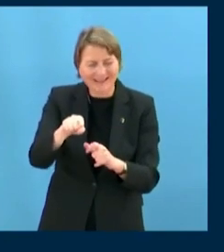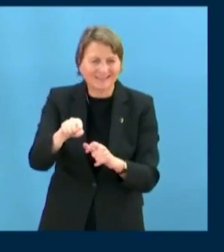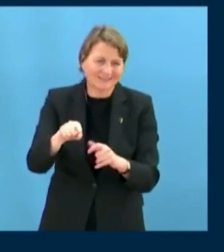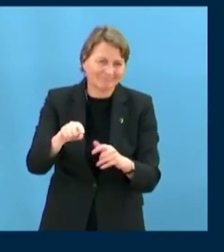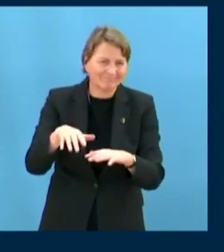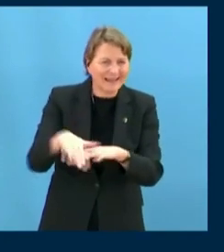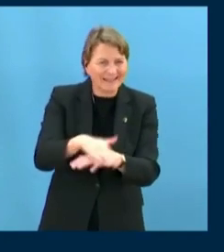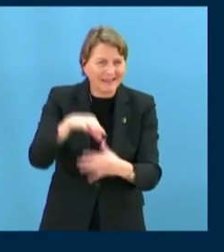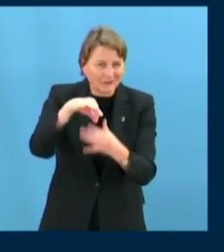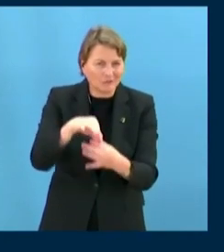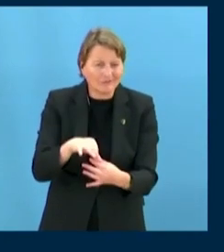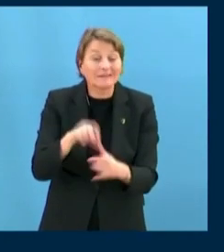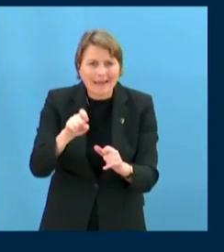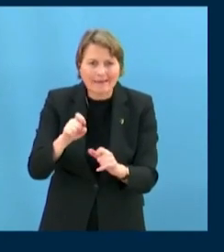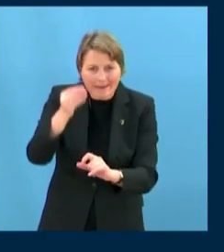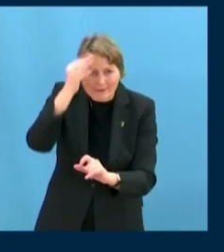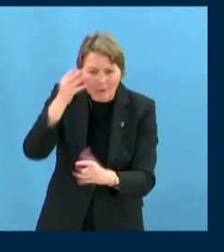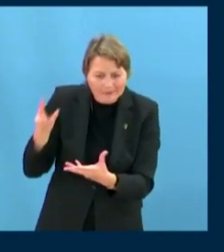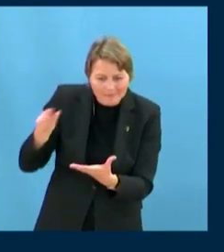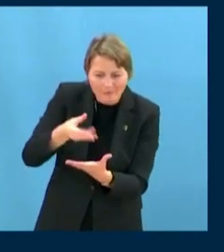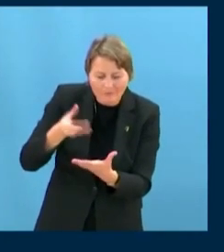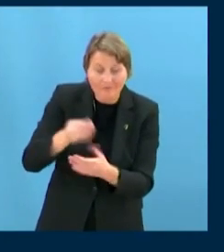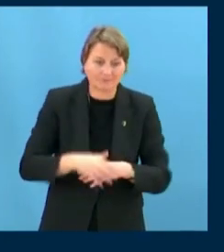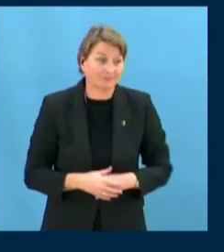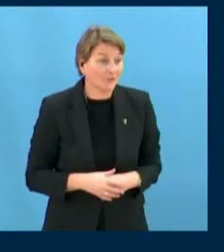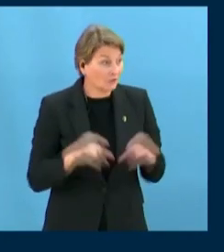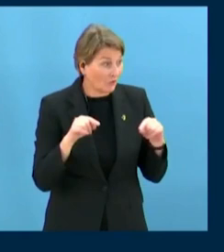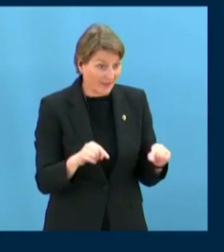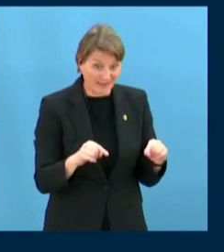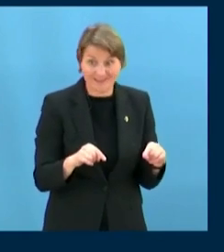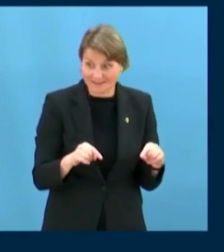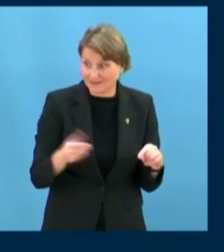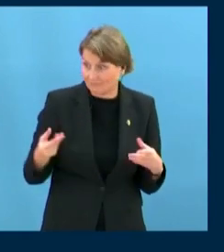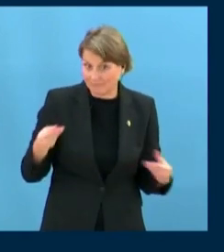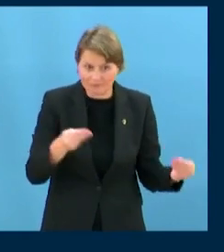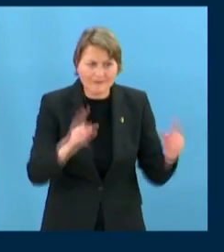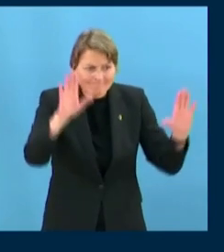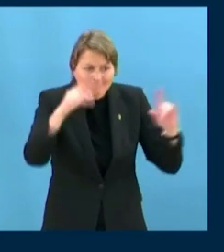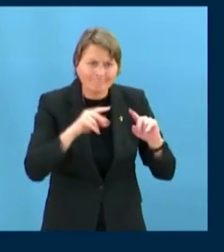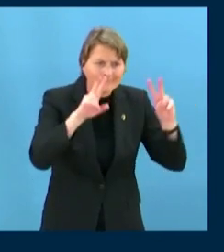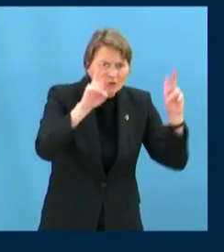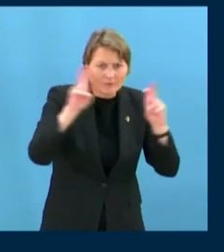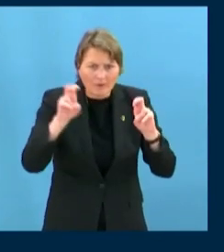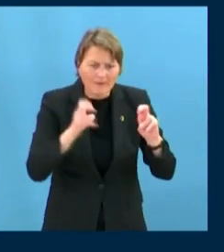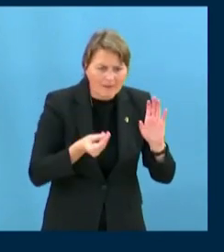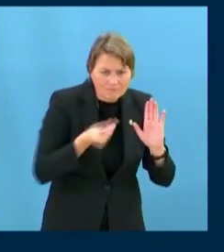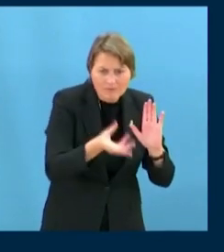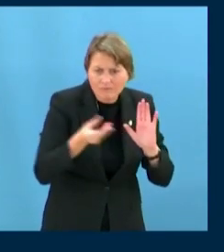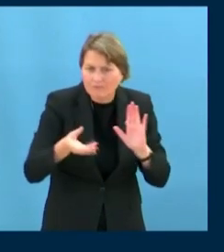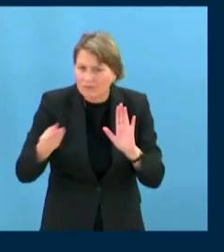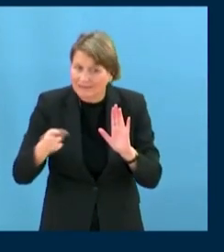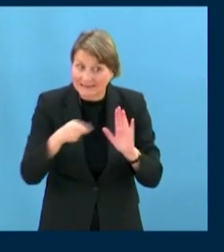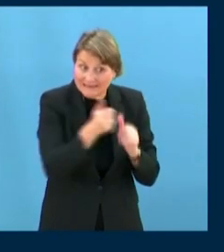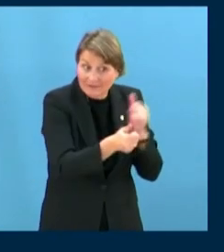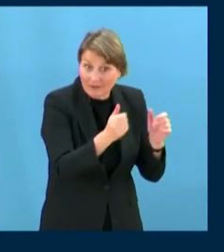indigenous peoples can use the Council to bring attention to the issues and challenges that they face, so can the international